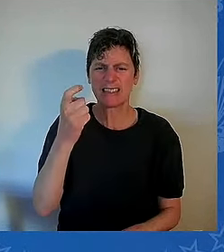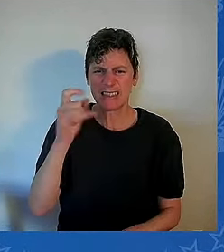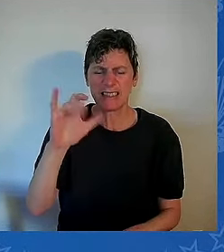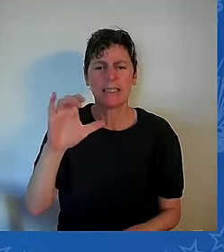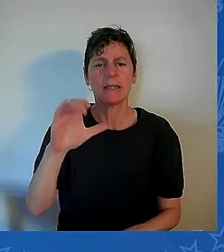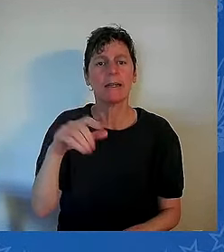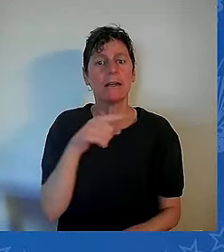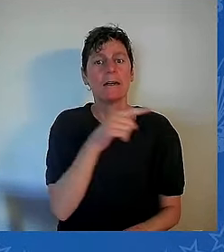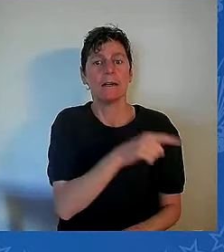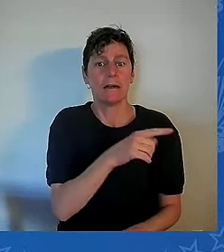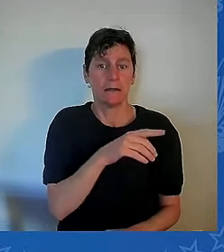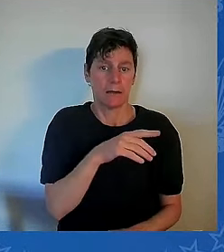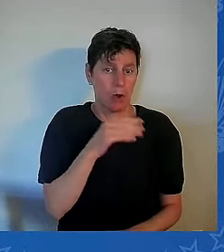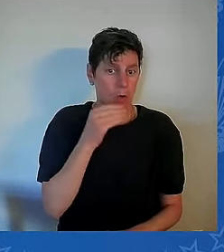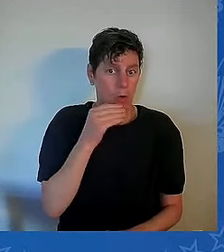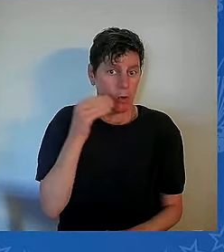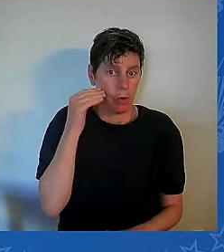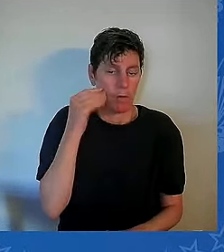Your mom was there then, too.